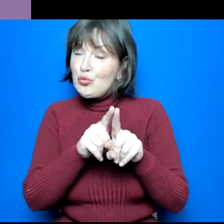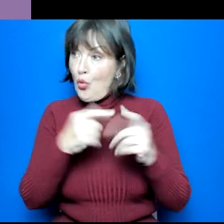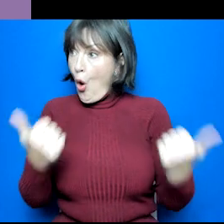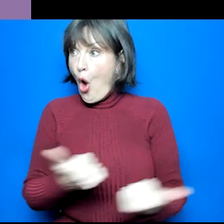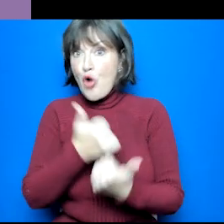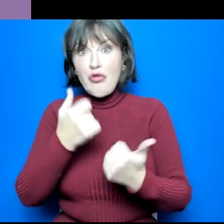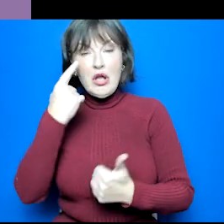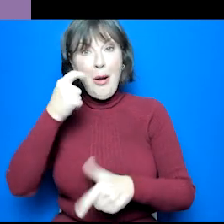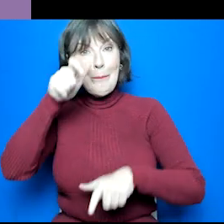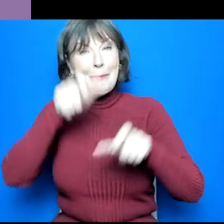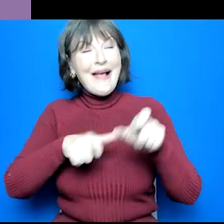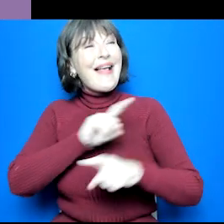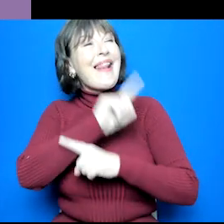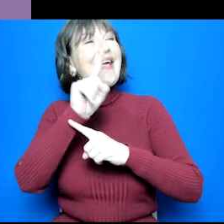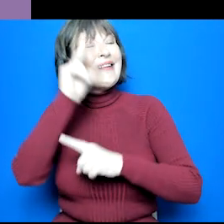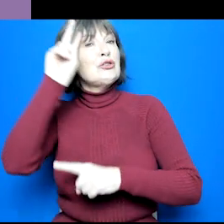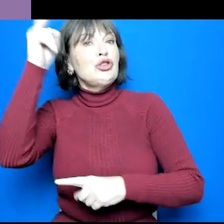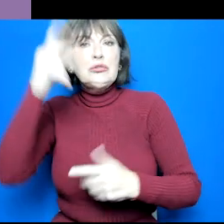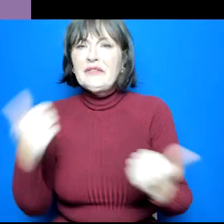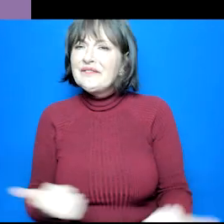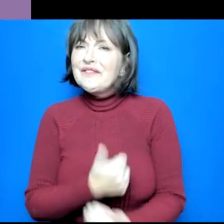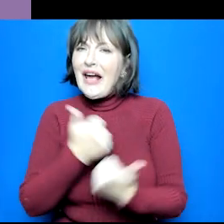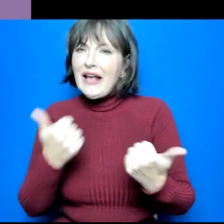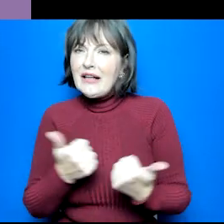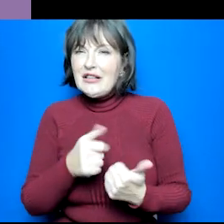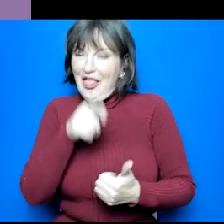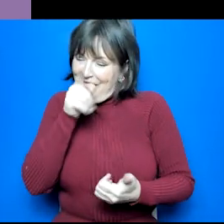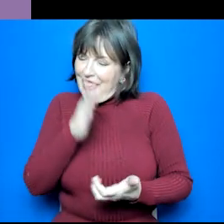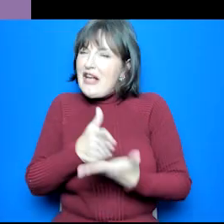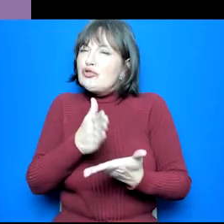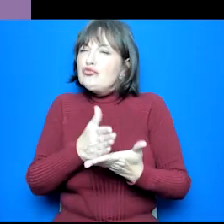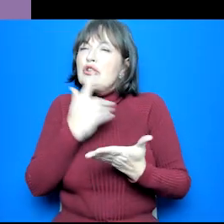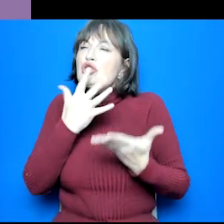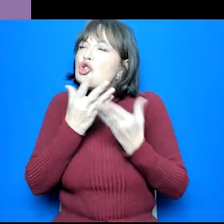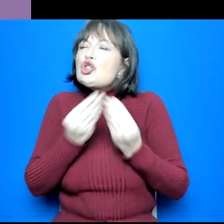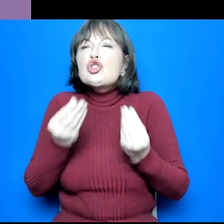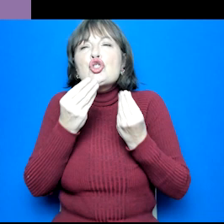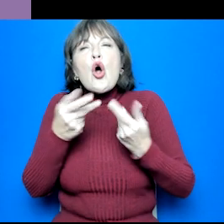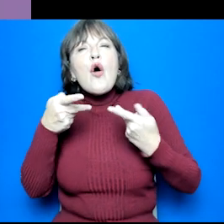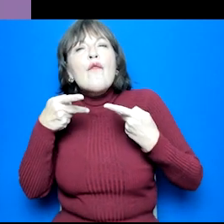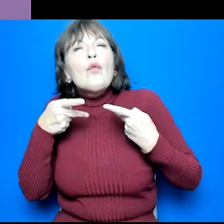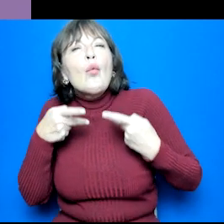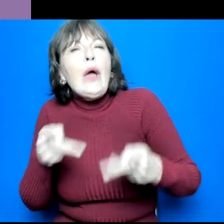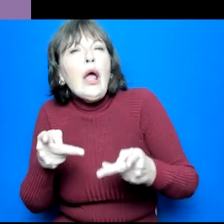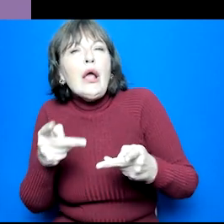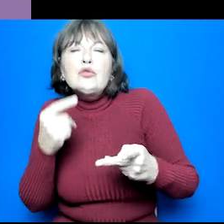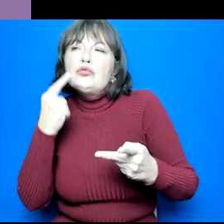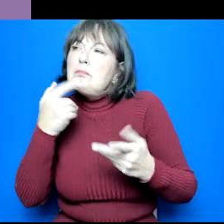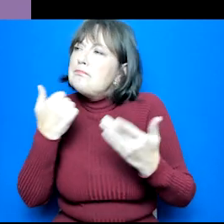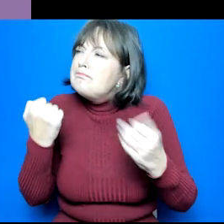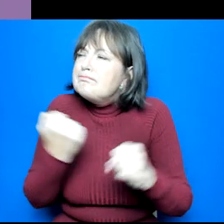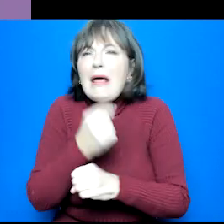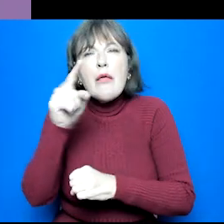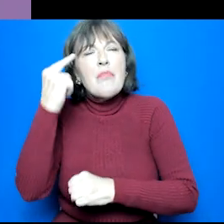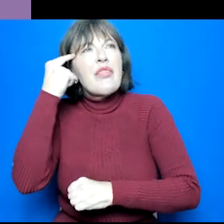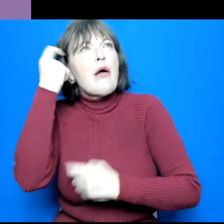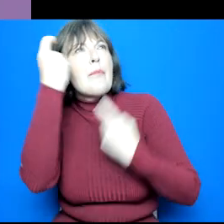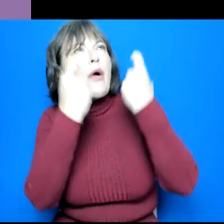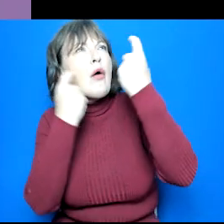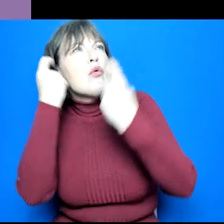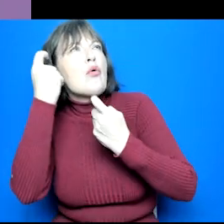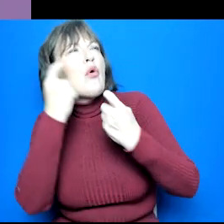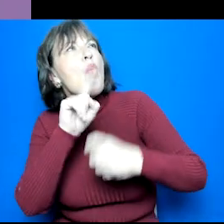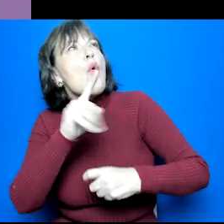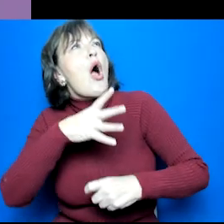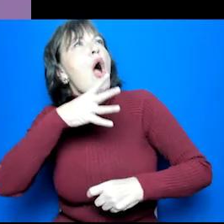This involves getting them to think about career ideas but in a more general way. So they're not thinking I want to be a marine engineer but thinking I